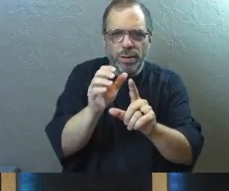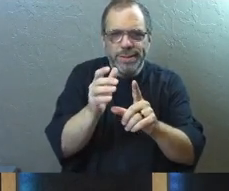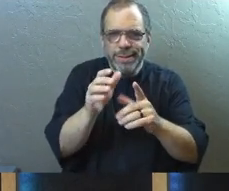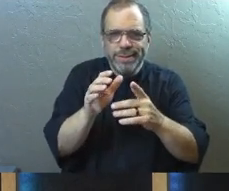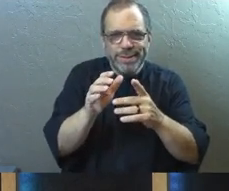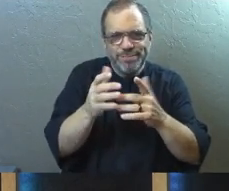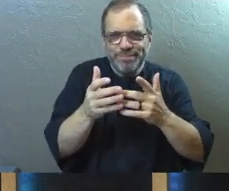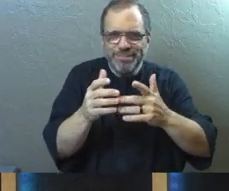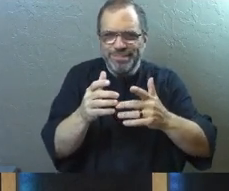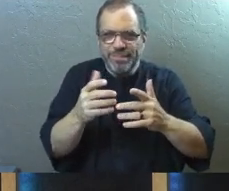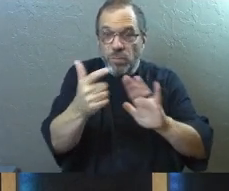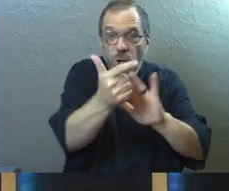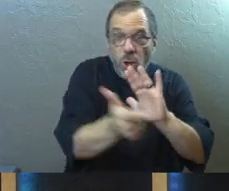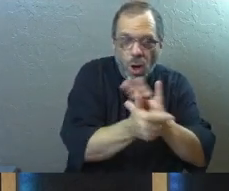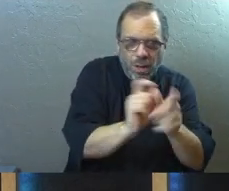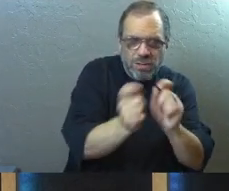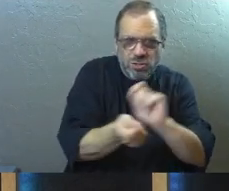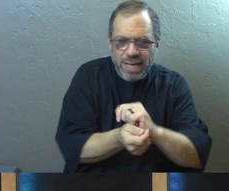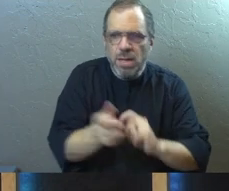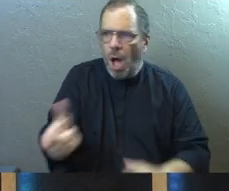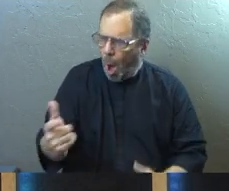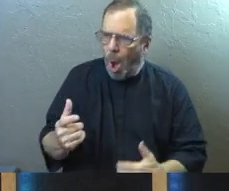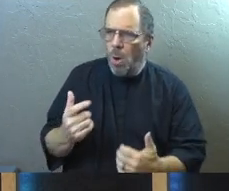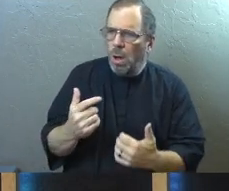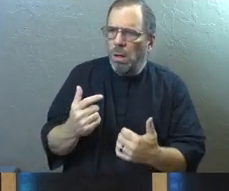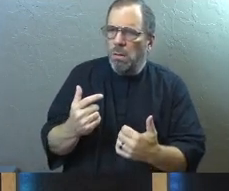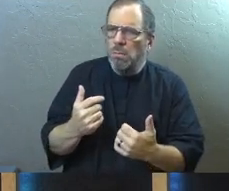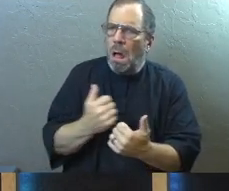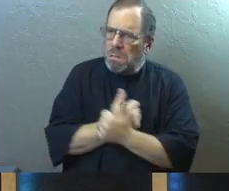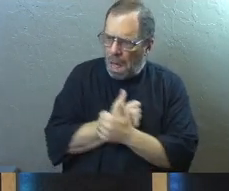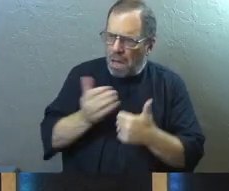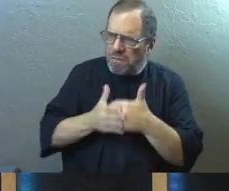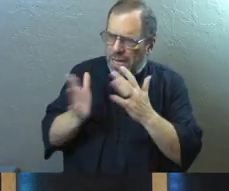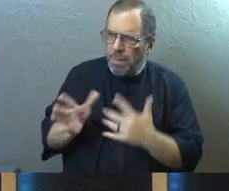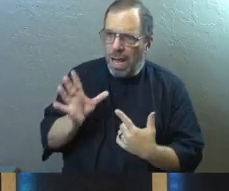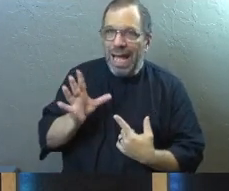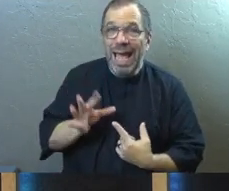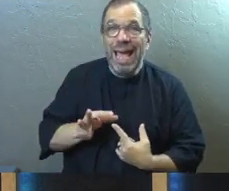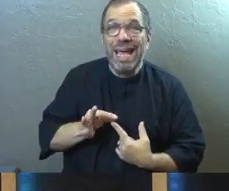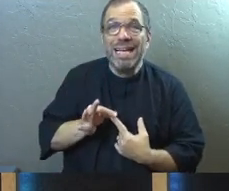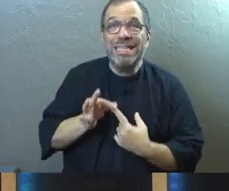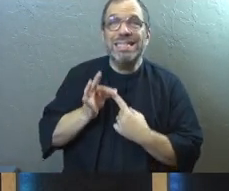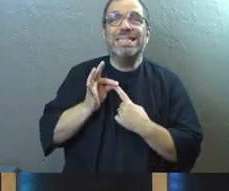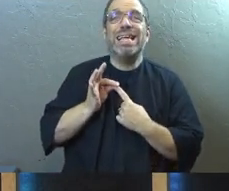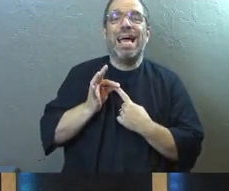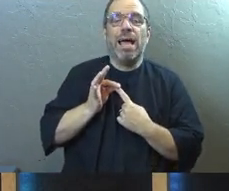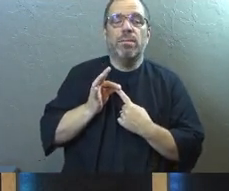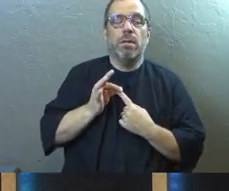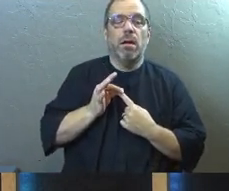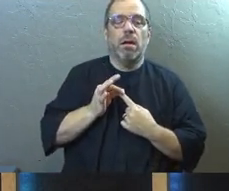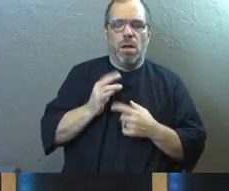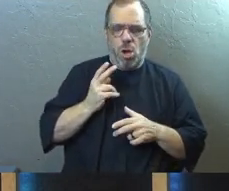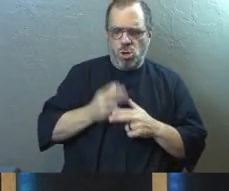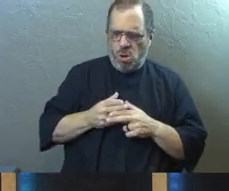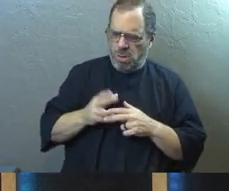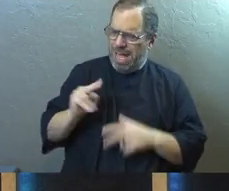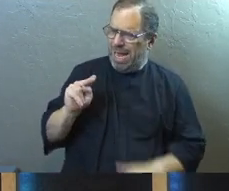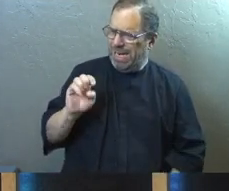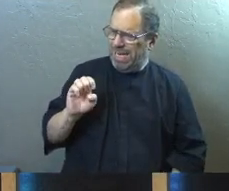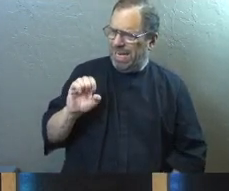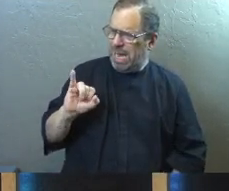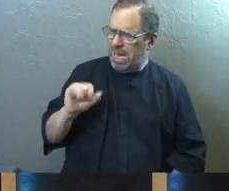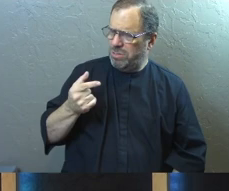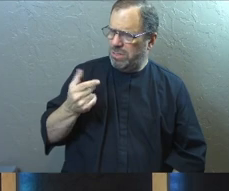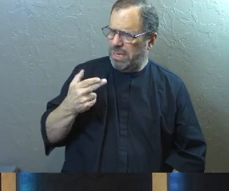have to love our neighbor. That's hard to get around unless I redefine what neighbor means.